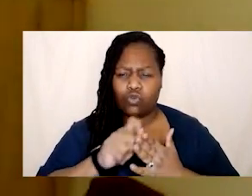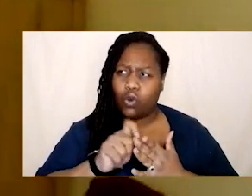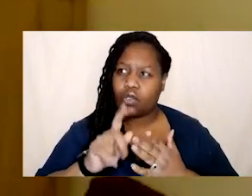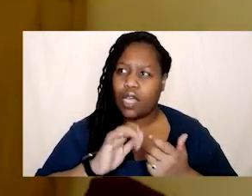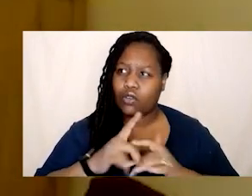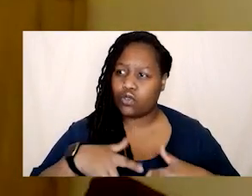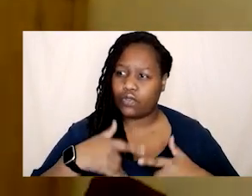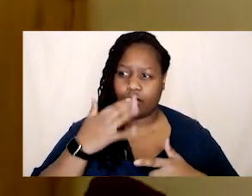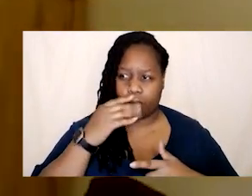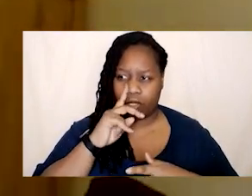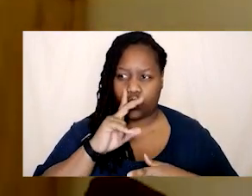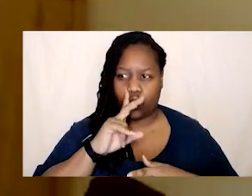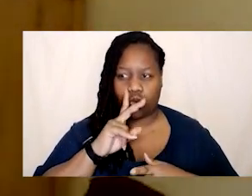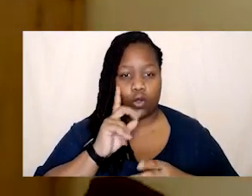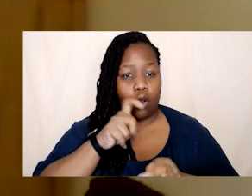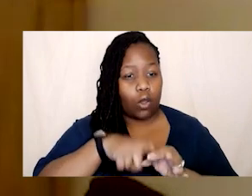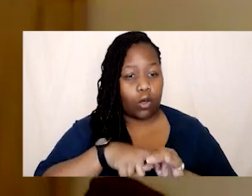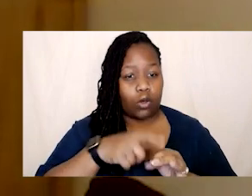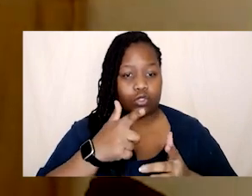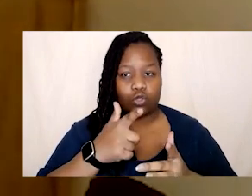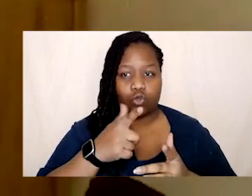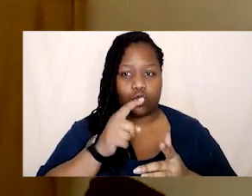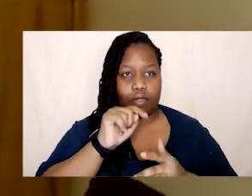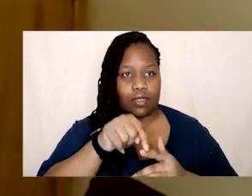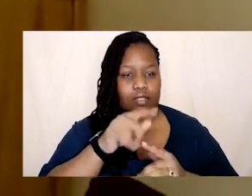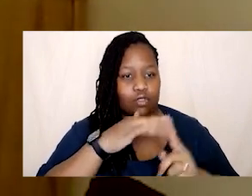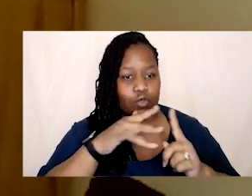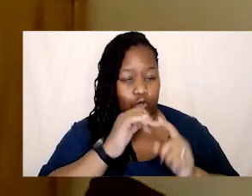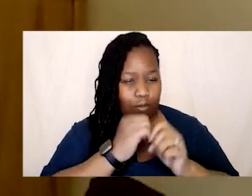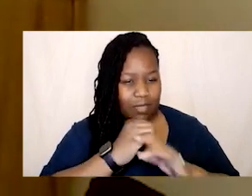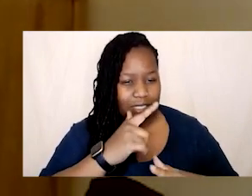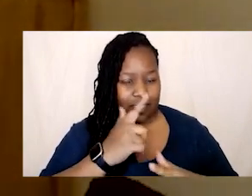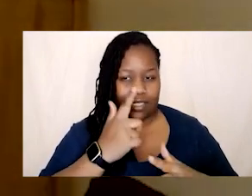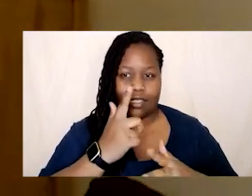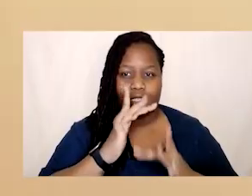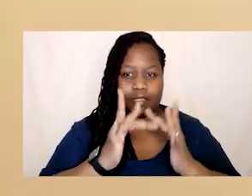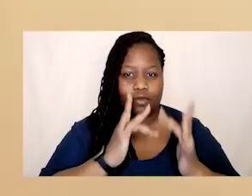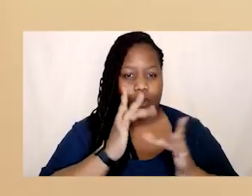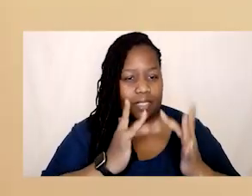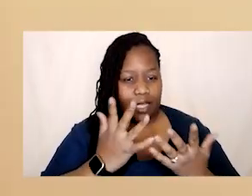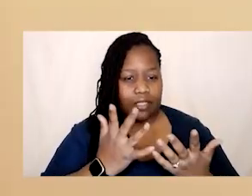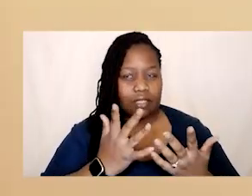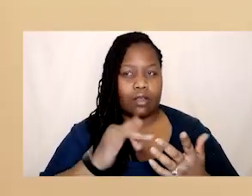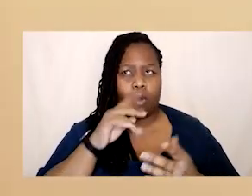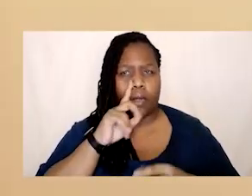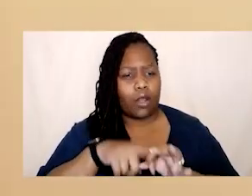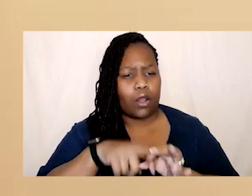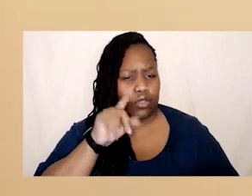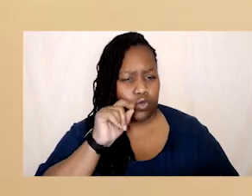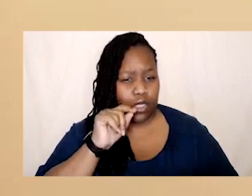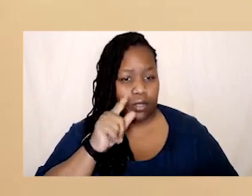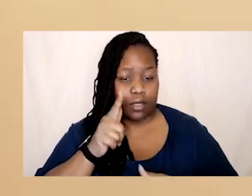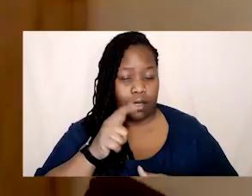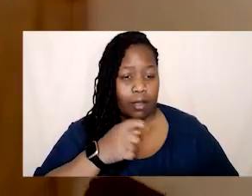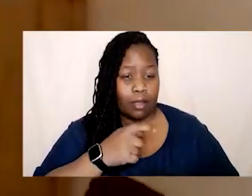social media site when you're doing your um your toolkit thing right or your risk assessment yeah when i go on twitter my heart rate is